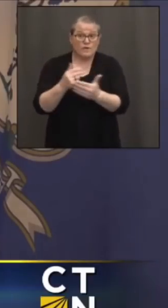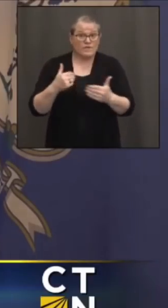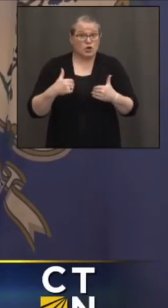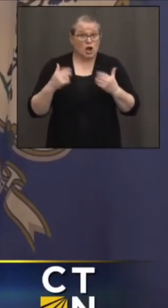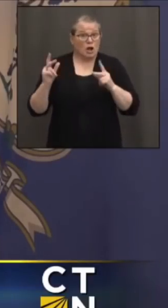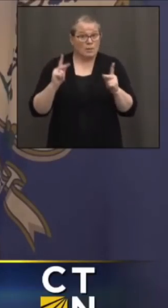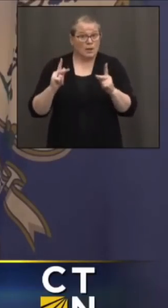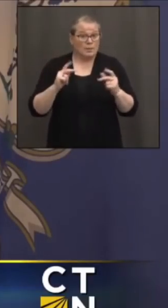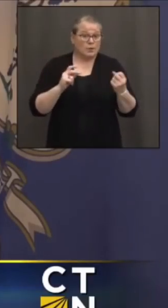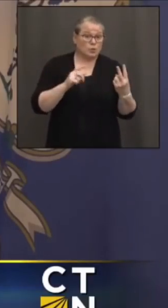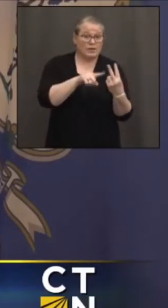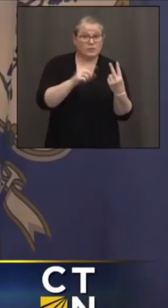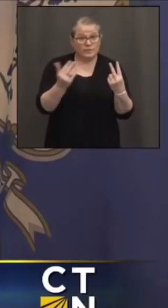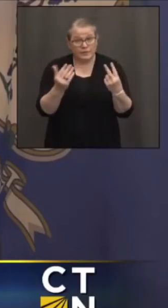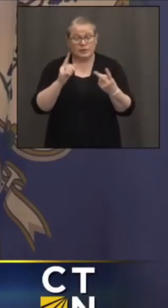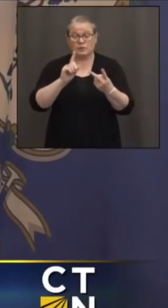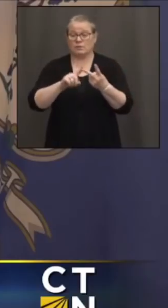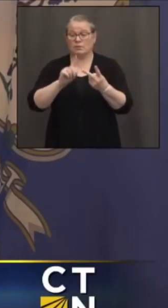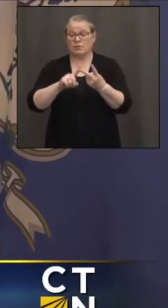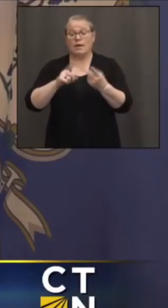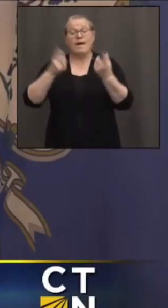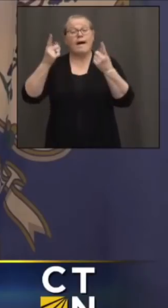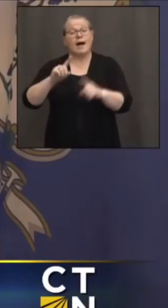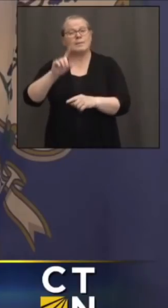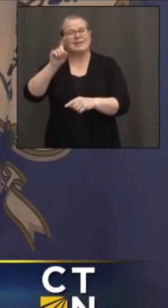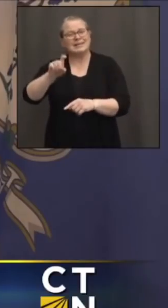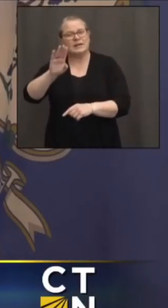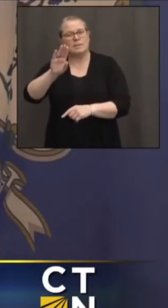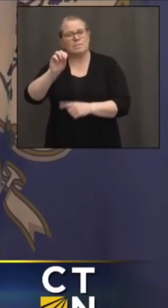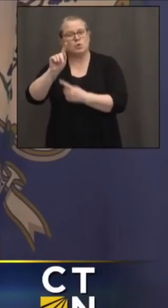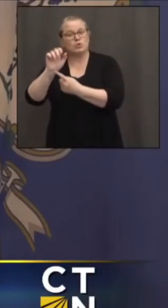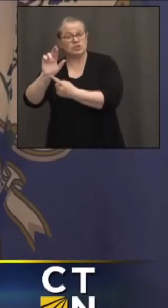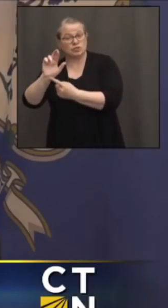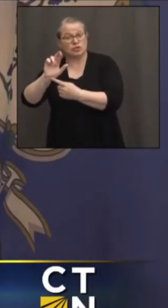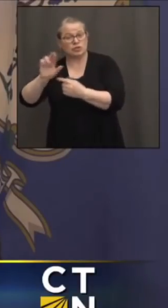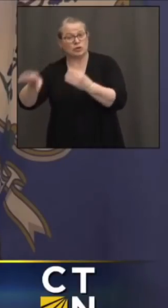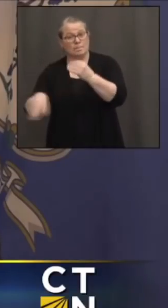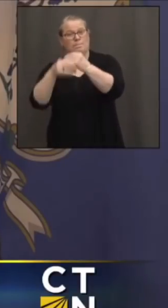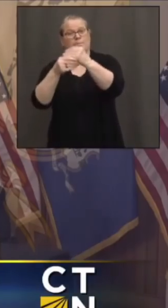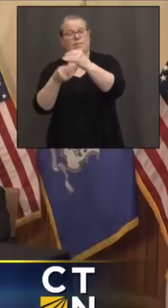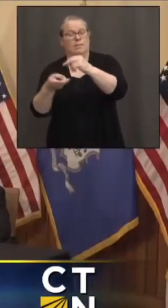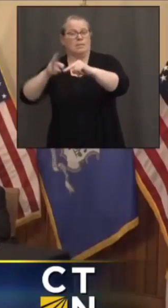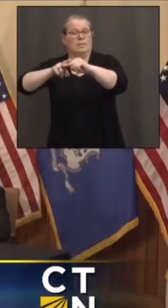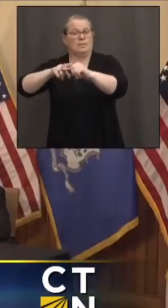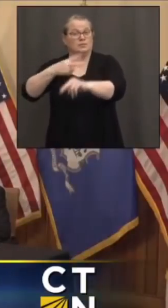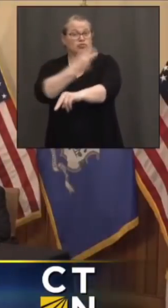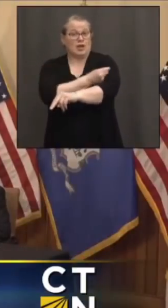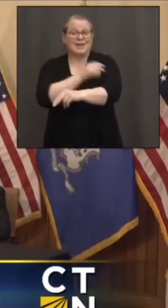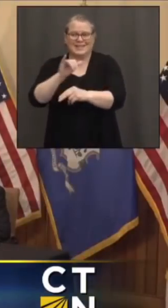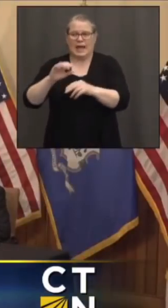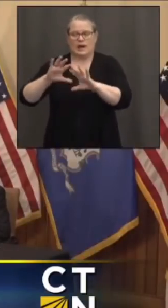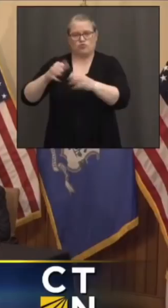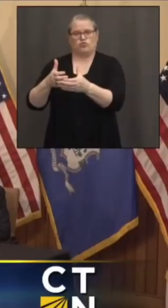depending on what the variants are, that group could be quite busy again. Thank you.